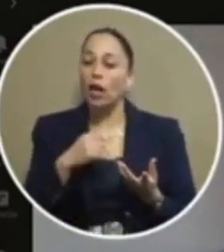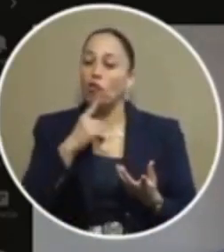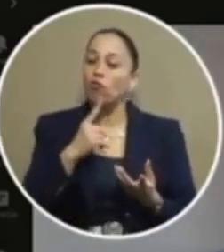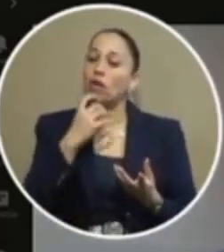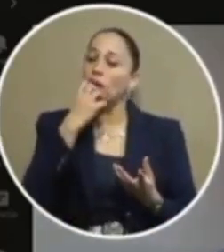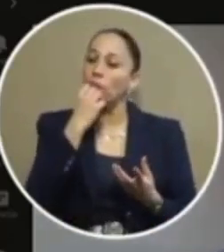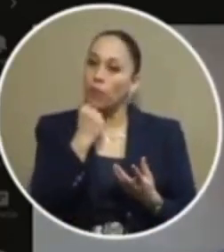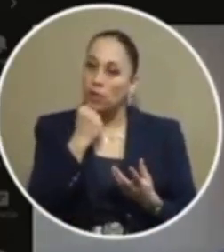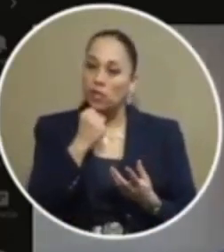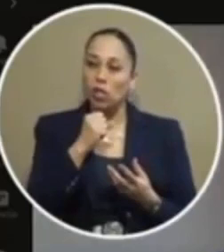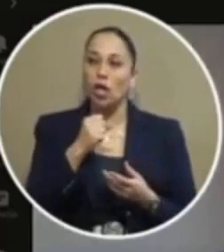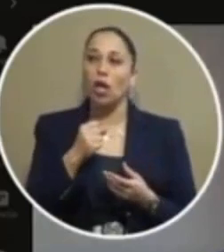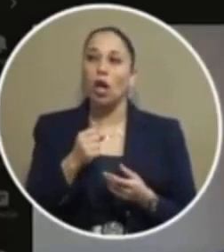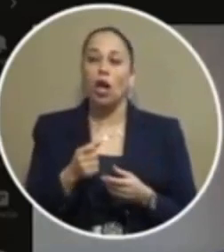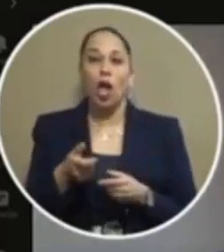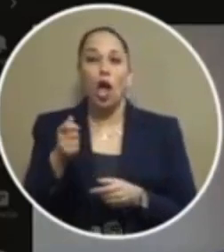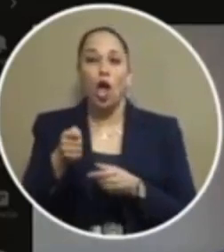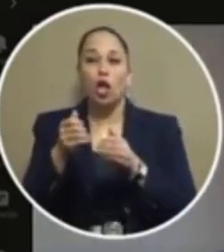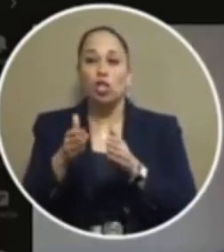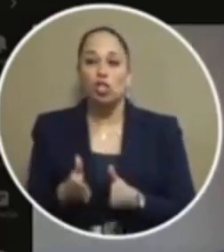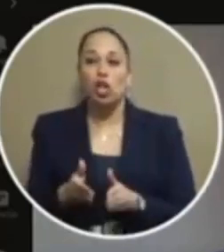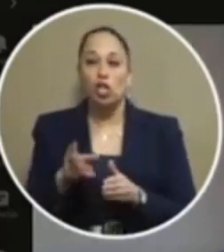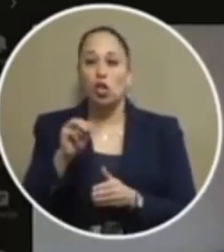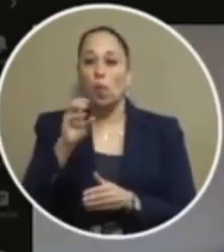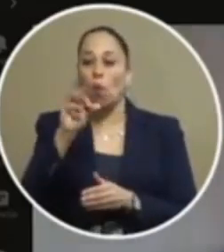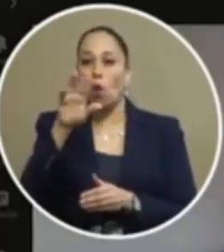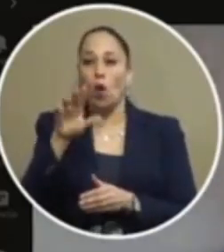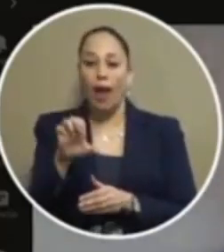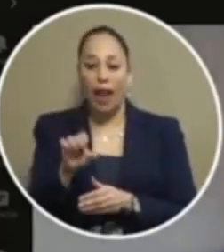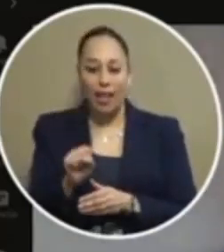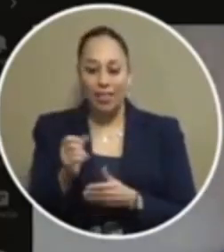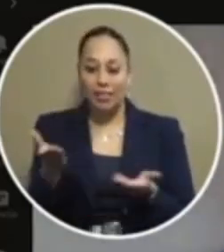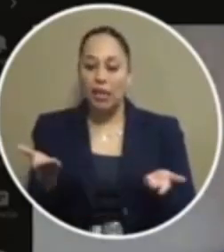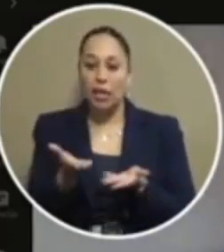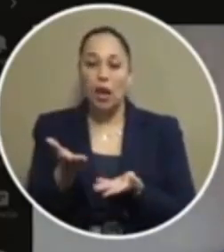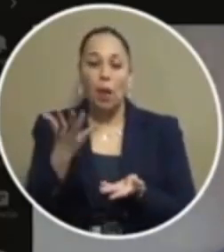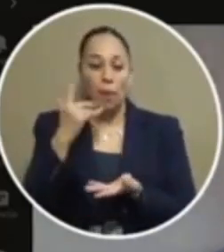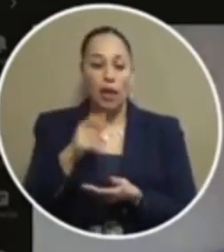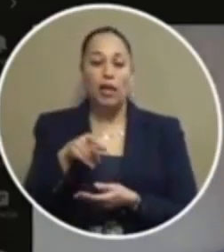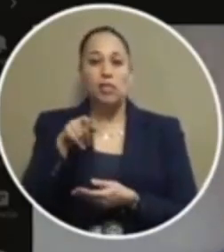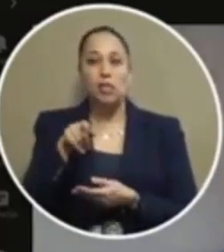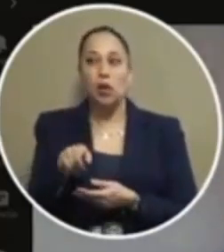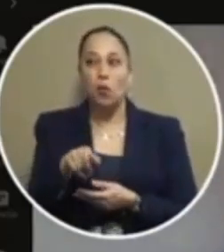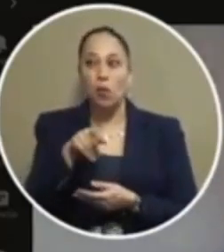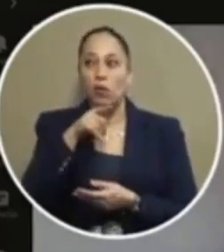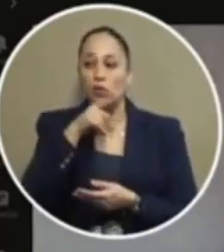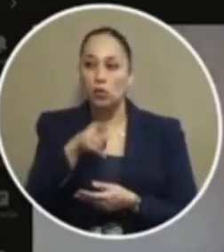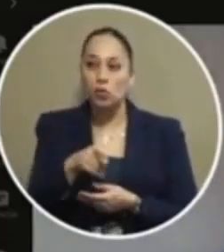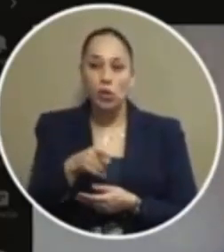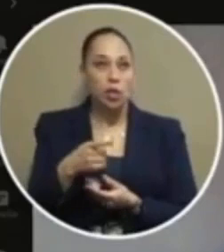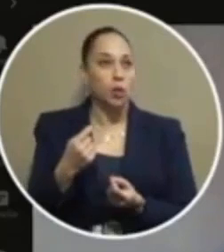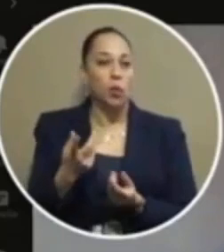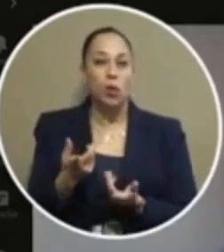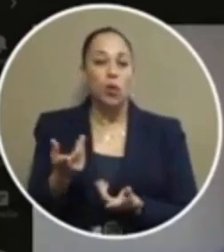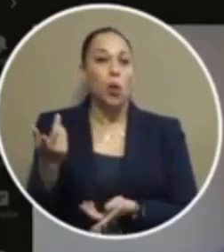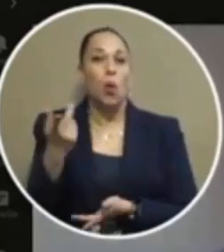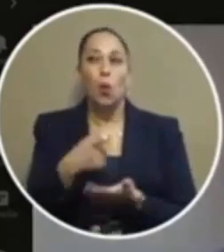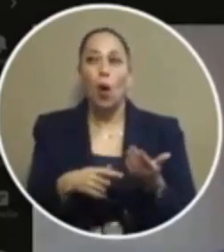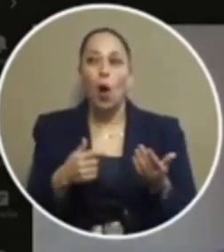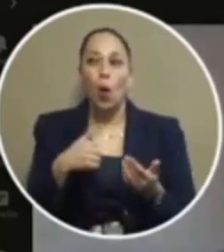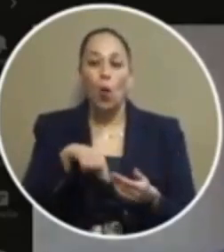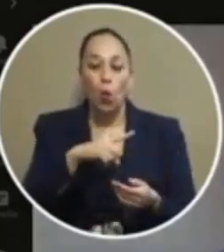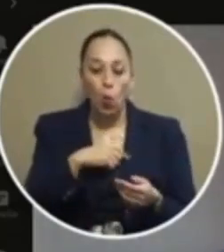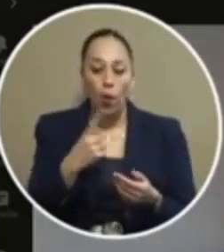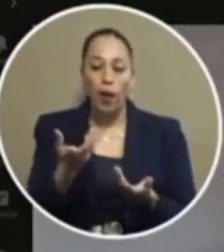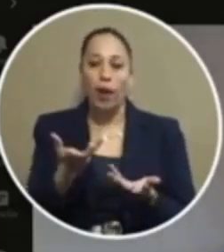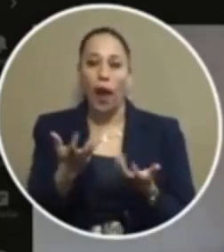appreciate judge morales for being on here um because he was actually answering what we asked city